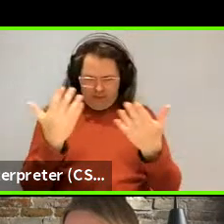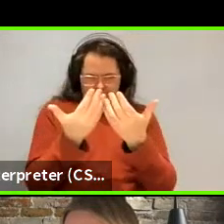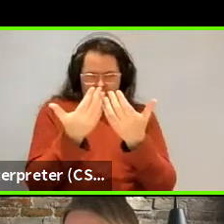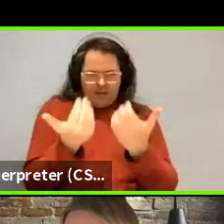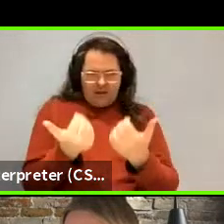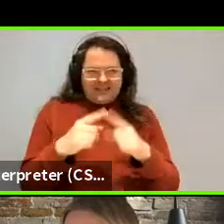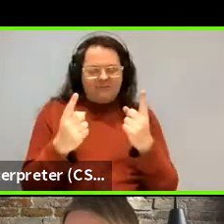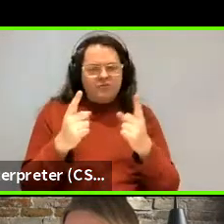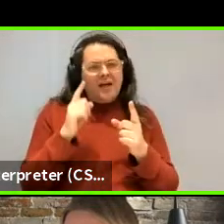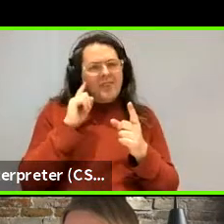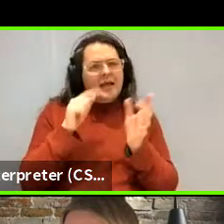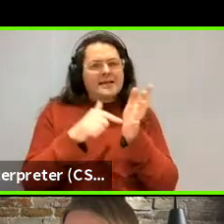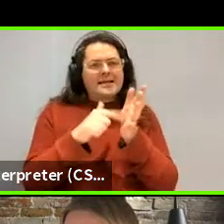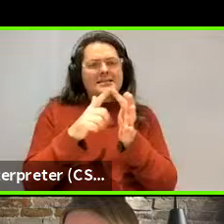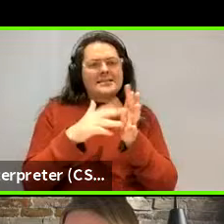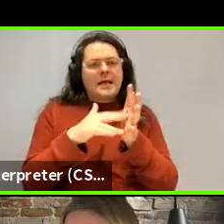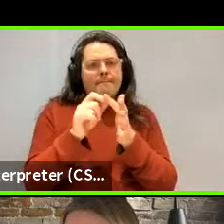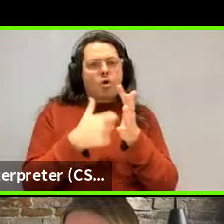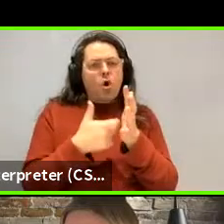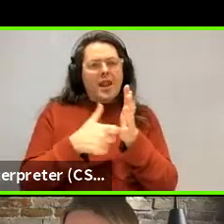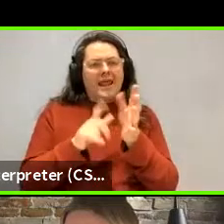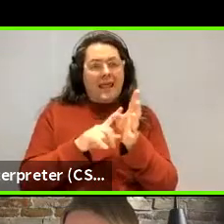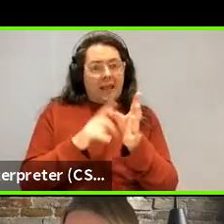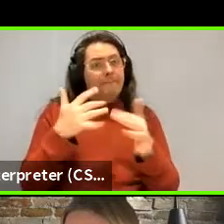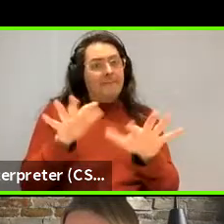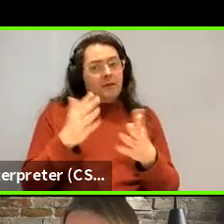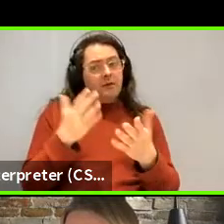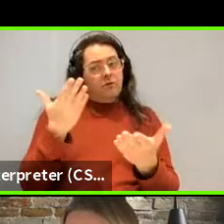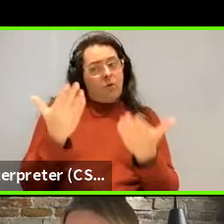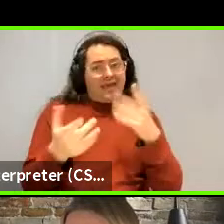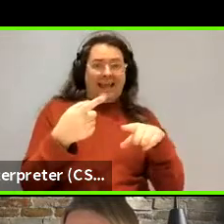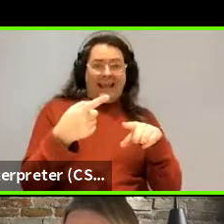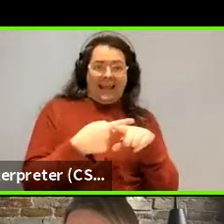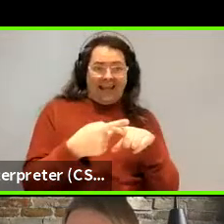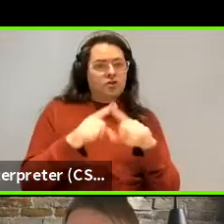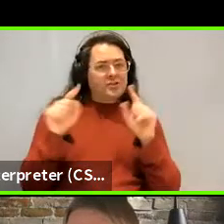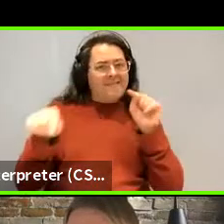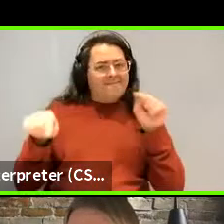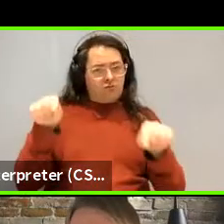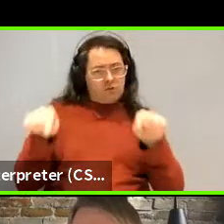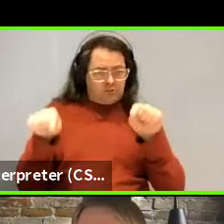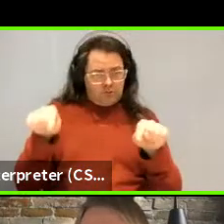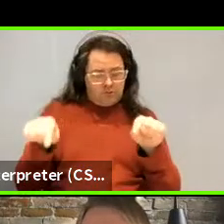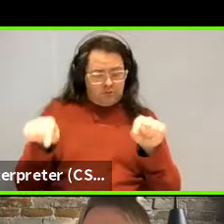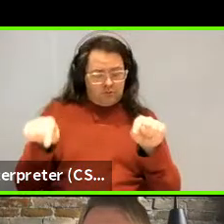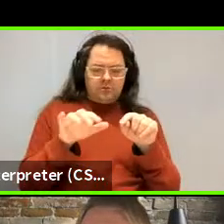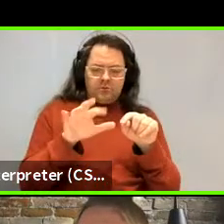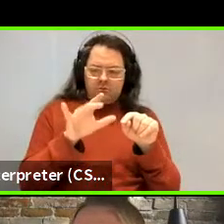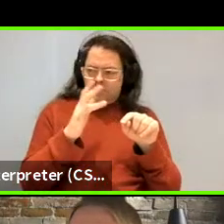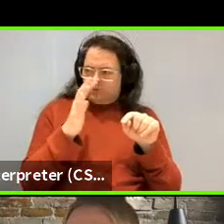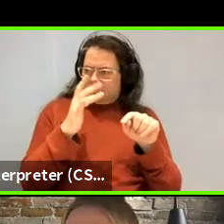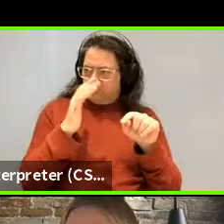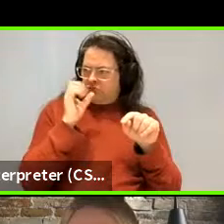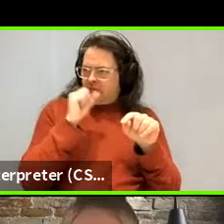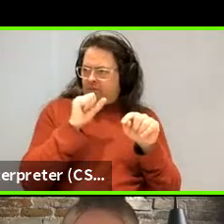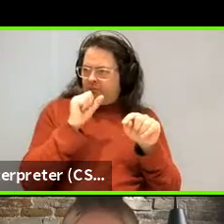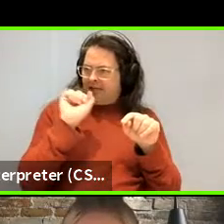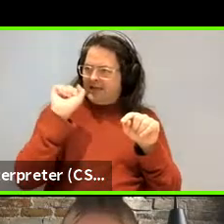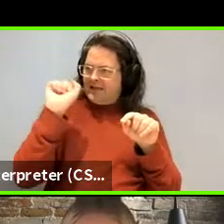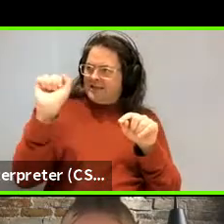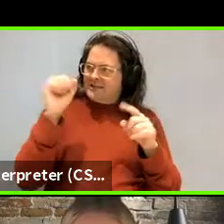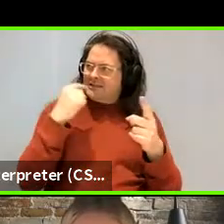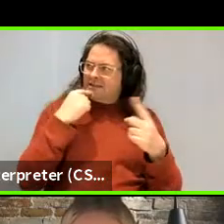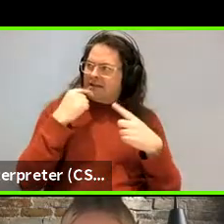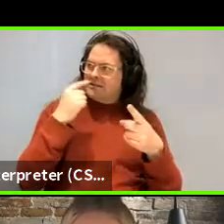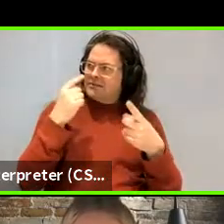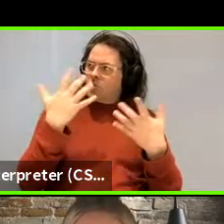temporarily pulled them apart in interesting ways in English and showed that in English in the way that, um, I don't know what, if it's his data, I